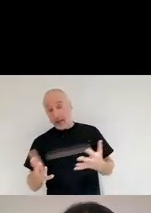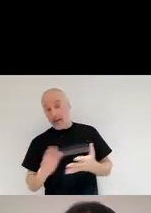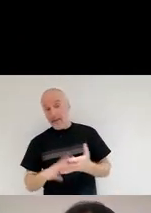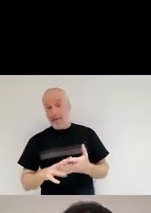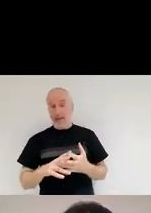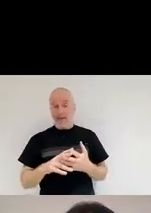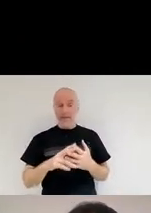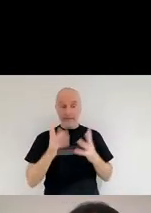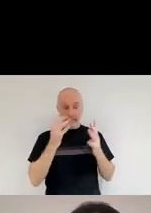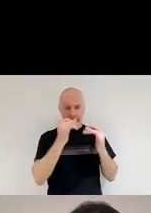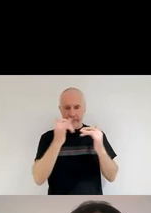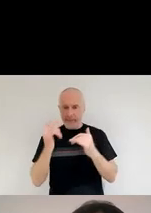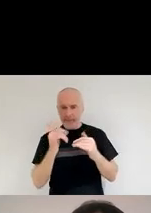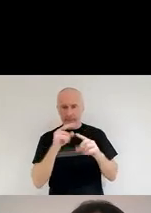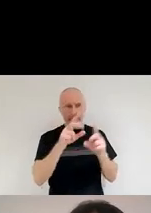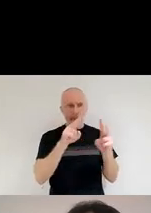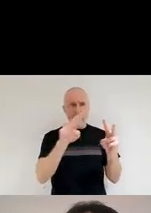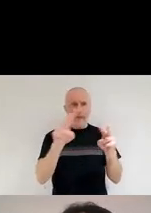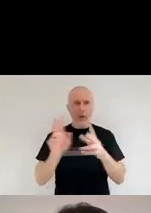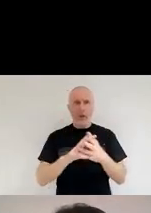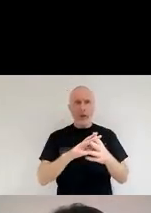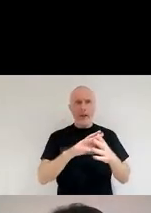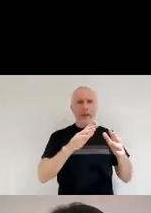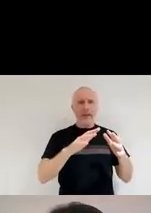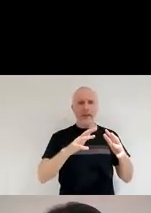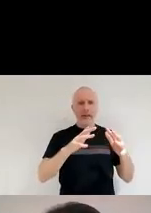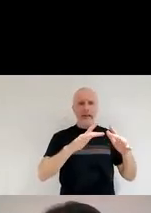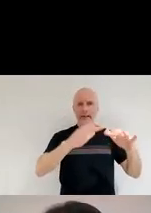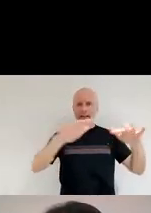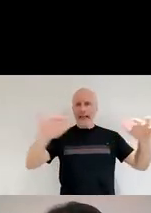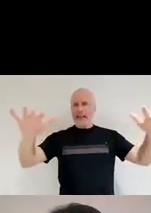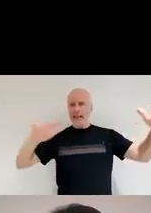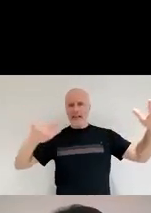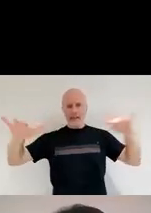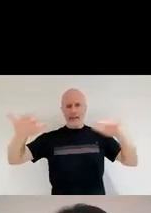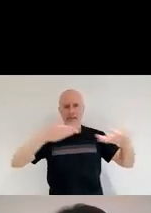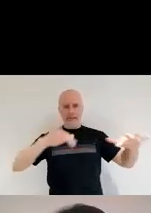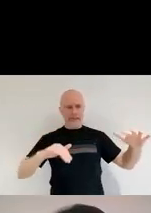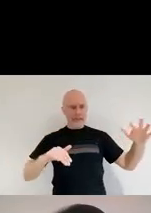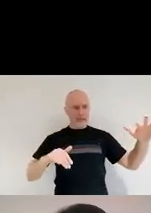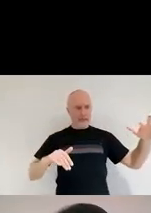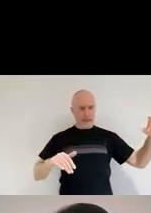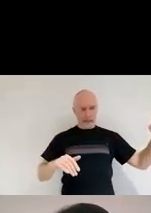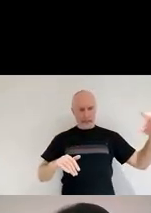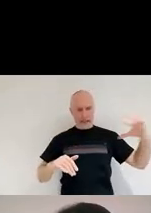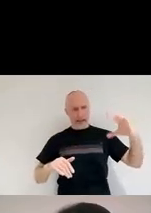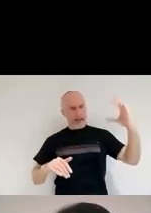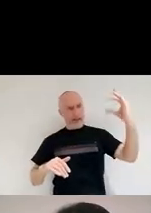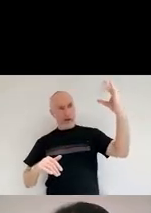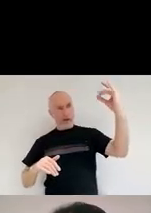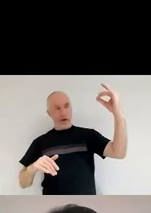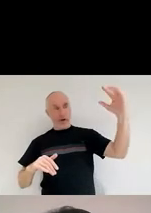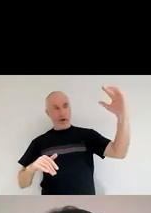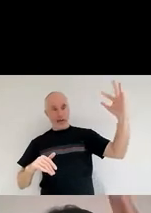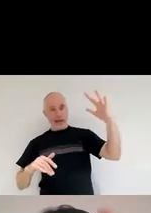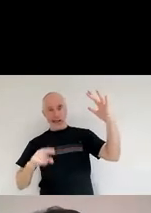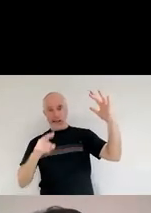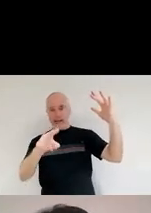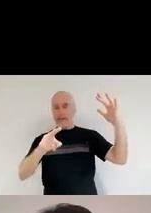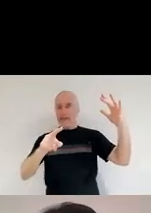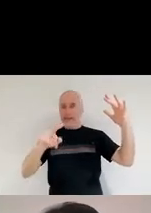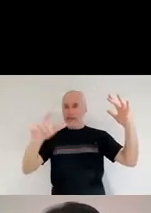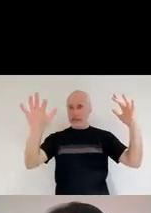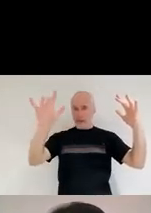sets, so imagine that you have here a little star, this star is emitting light, it finds some dusty cloud, and it